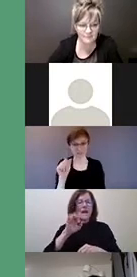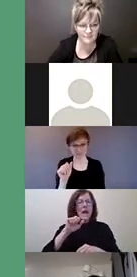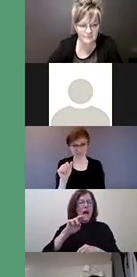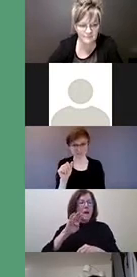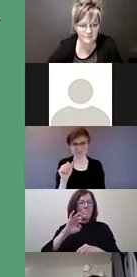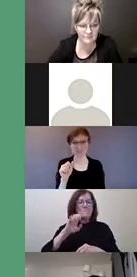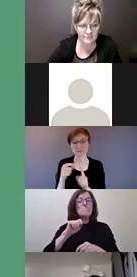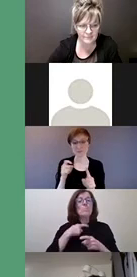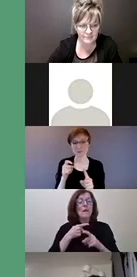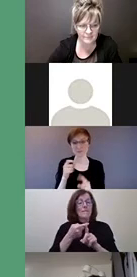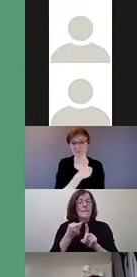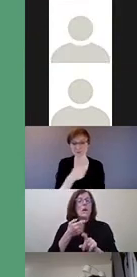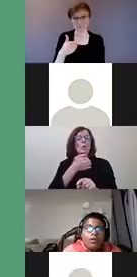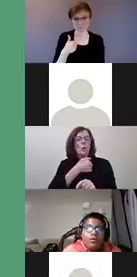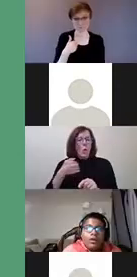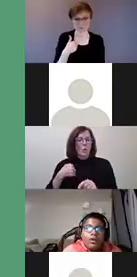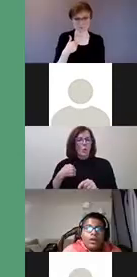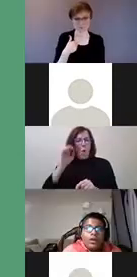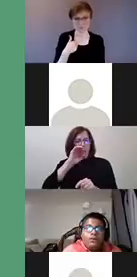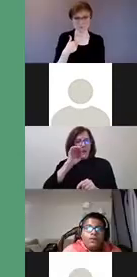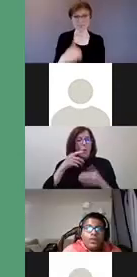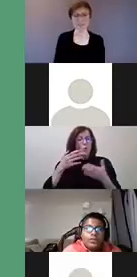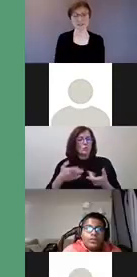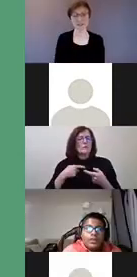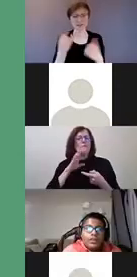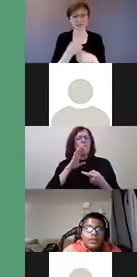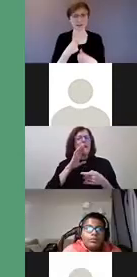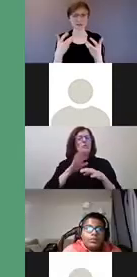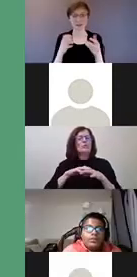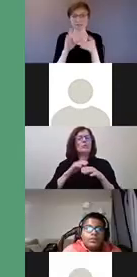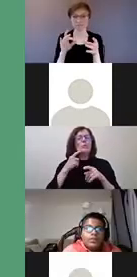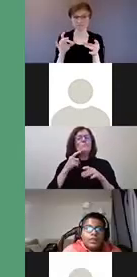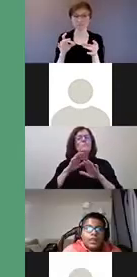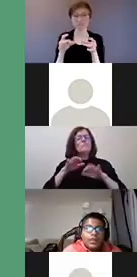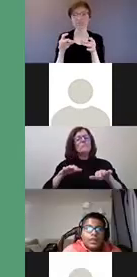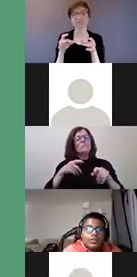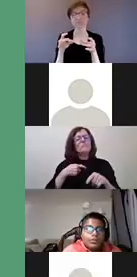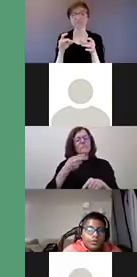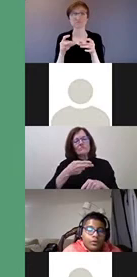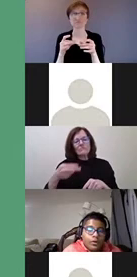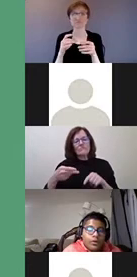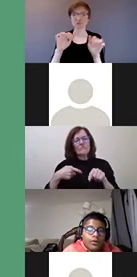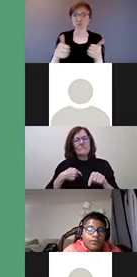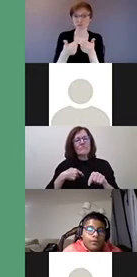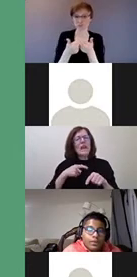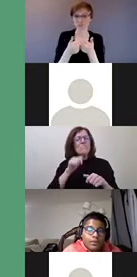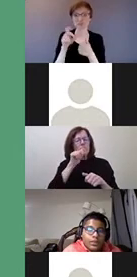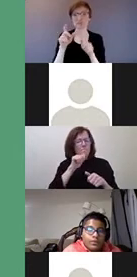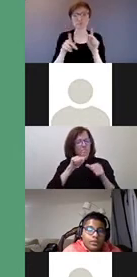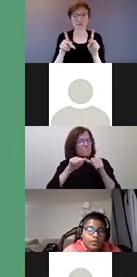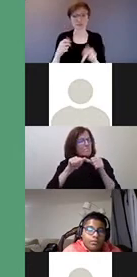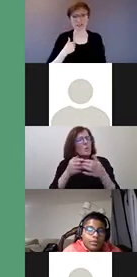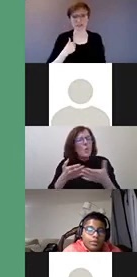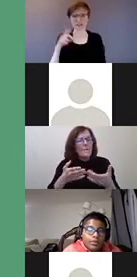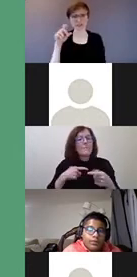Ontario. And today I'd like to speak to you regarding a few challenges that disabled individuals in Canada endure. Firstly, I'd like